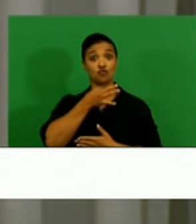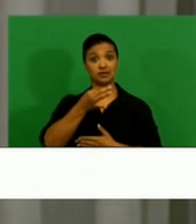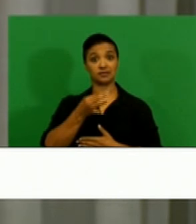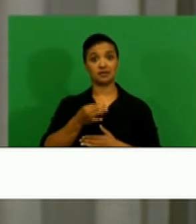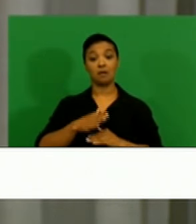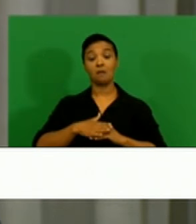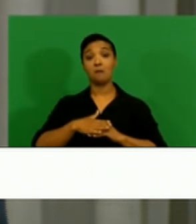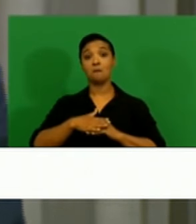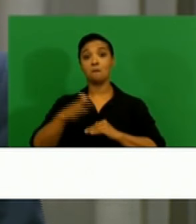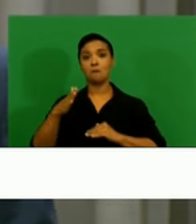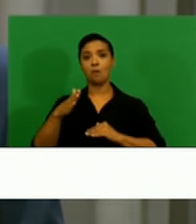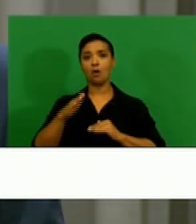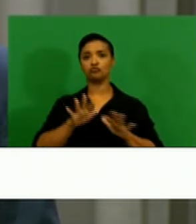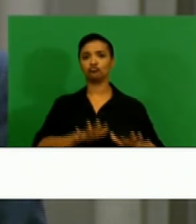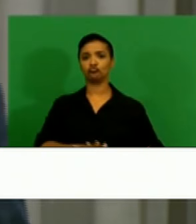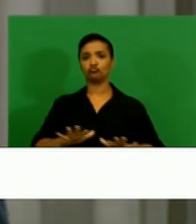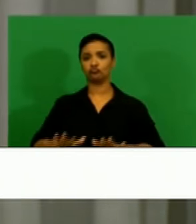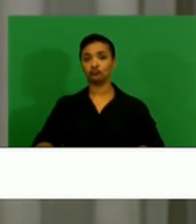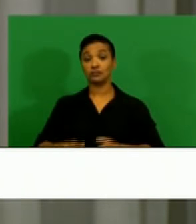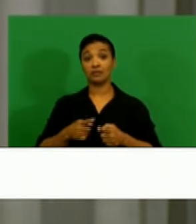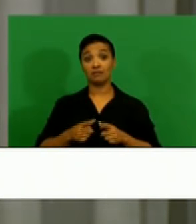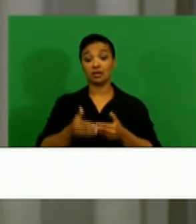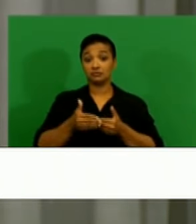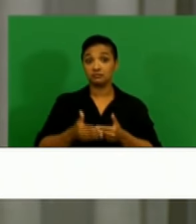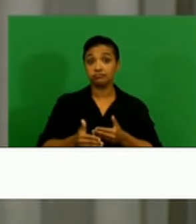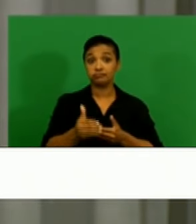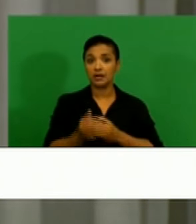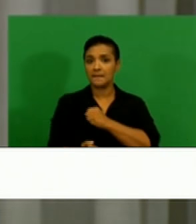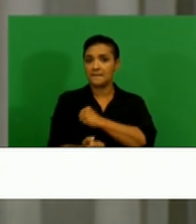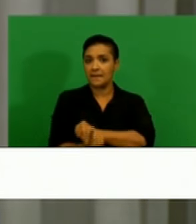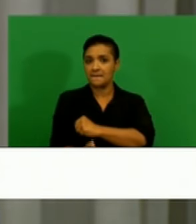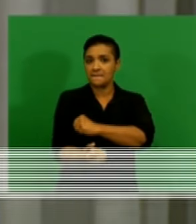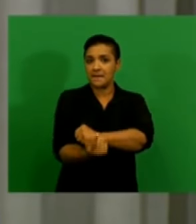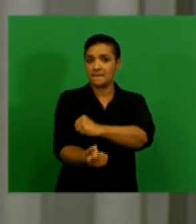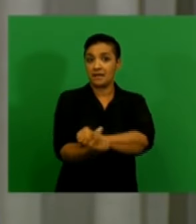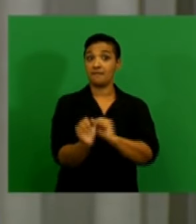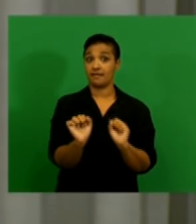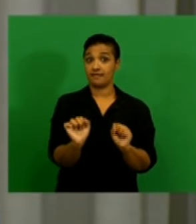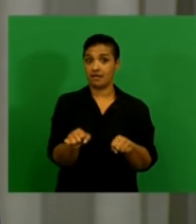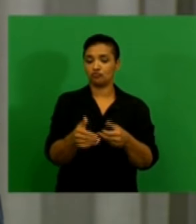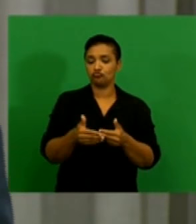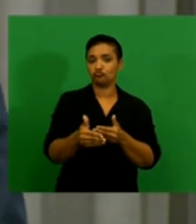appear to have subsided for now, they could re-emerge at any stage.